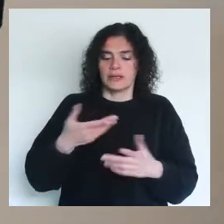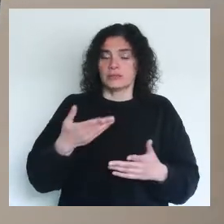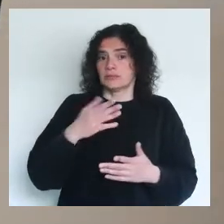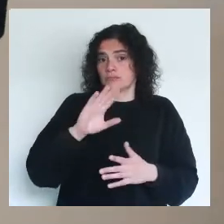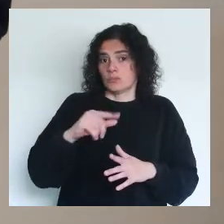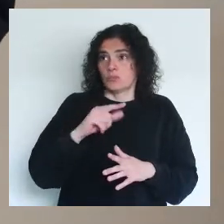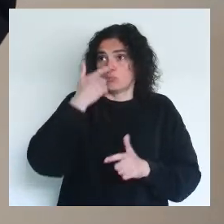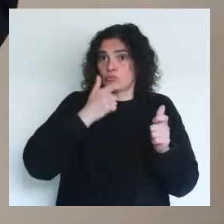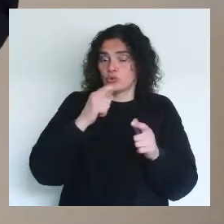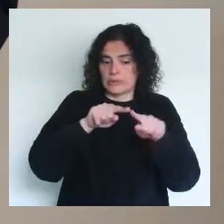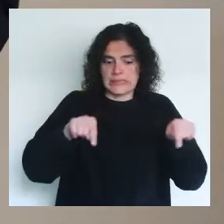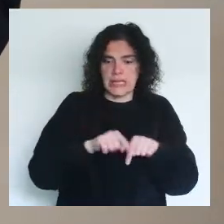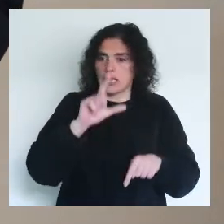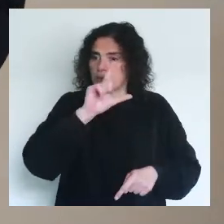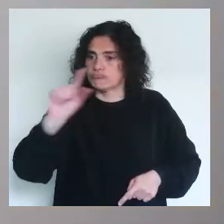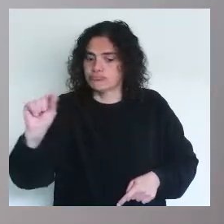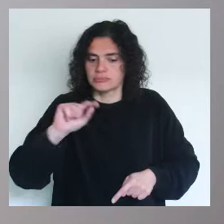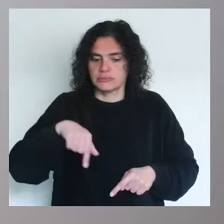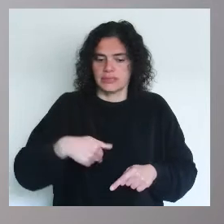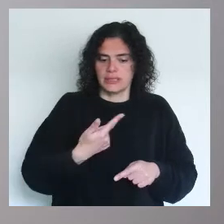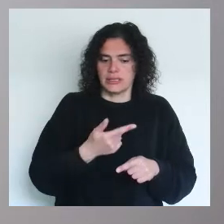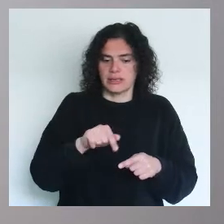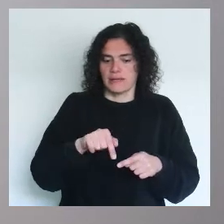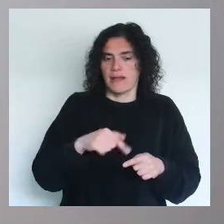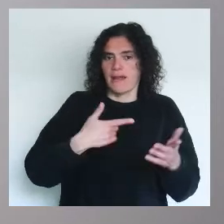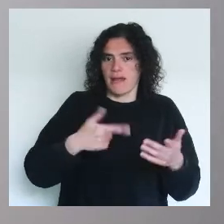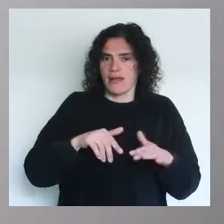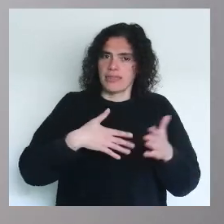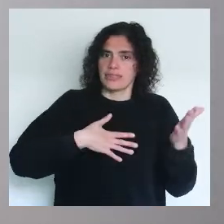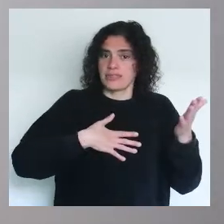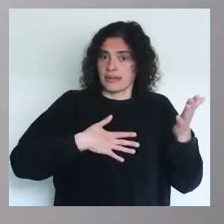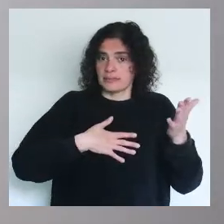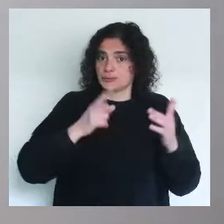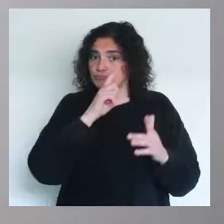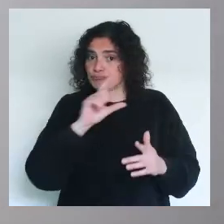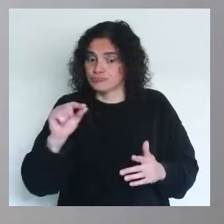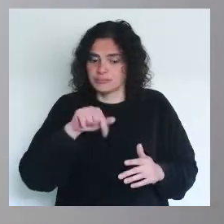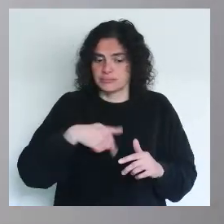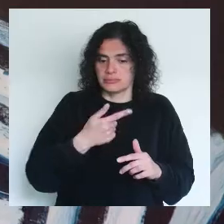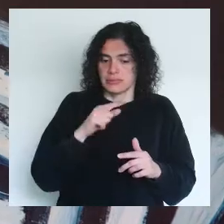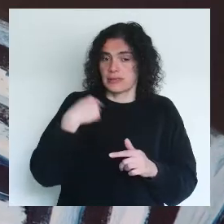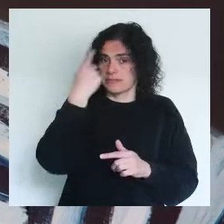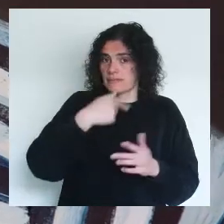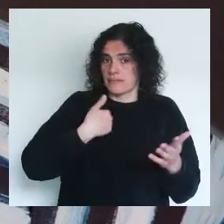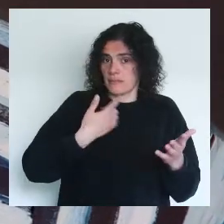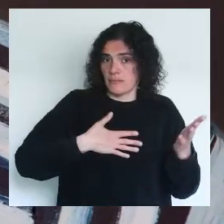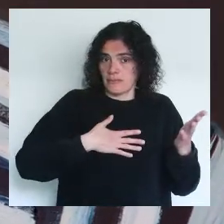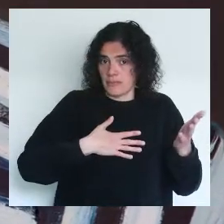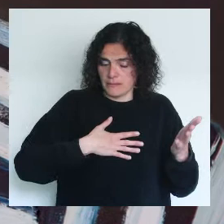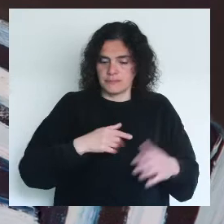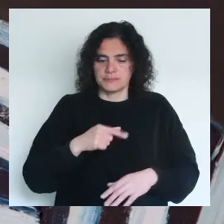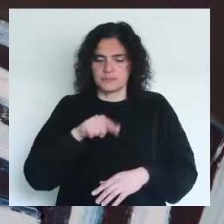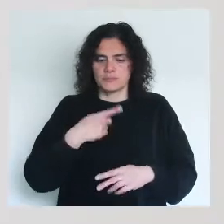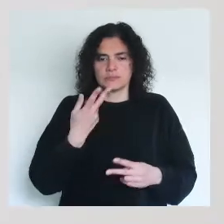as you are leaving the room, you leave Edgar Degas, dancer, you leave Lynette, dancer,